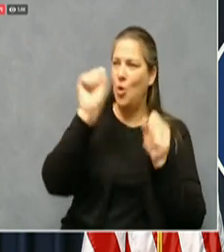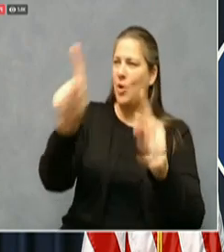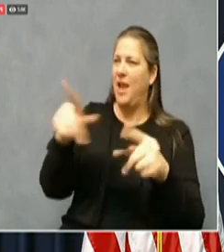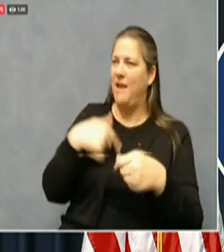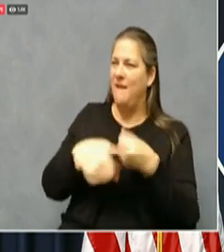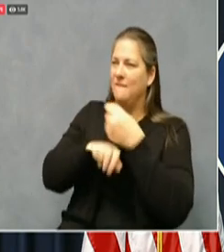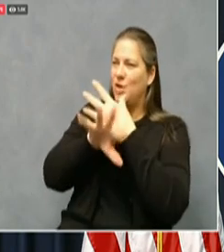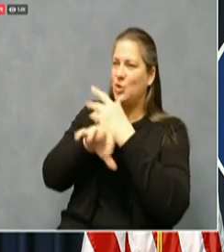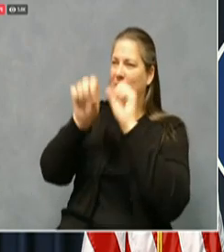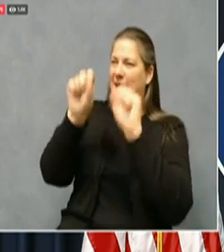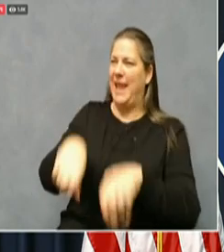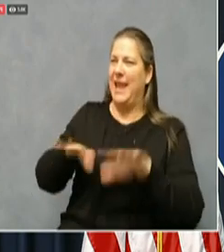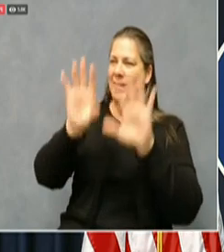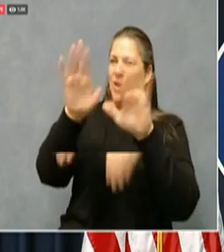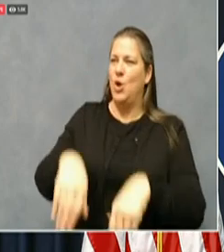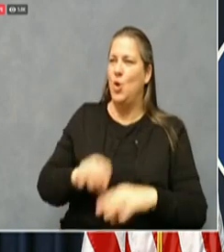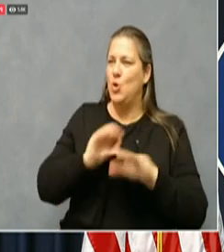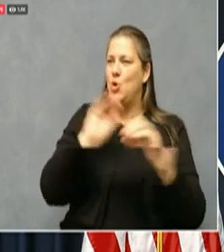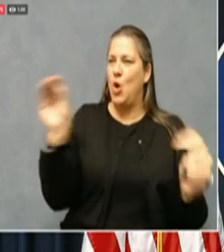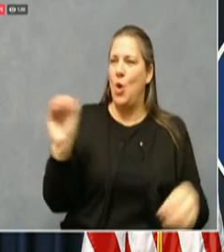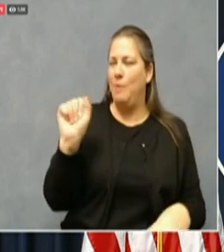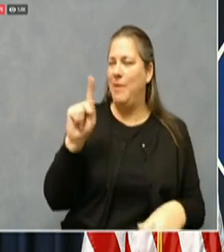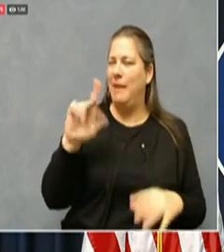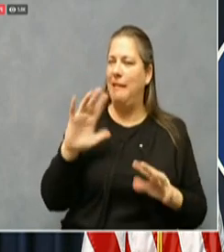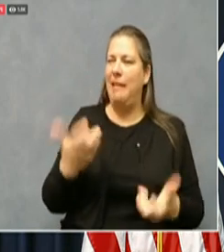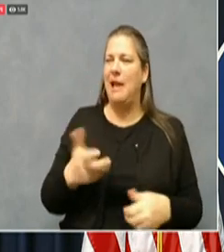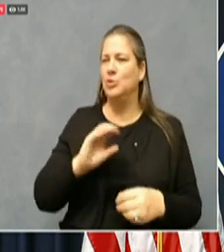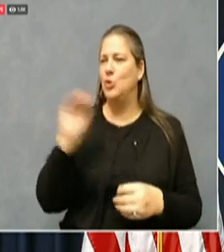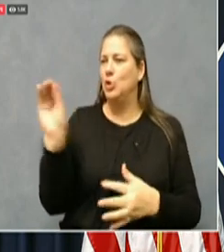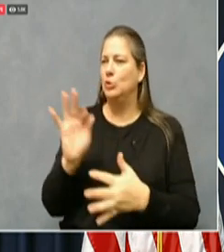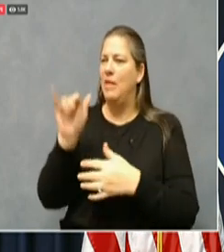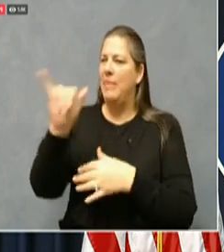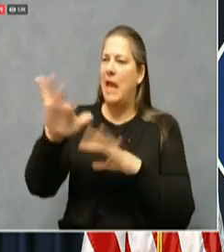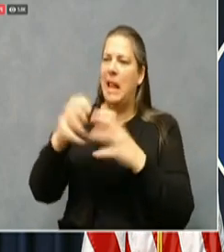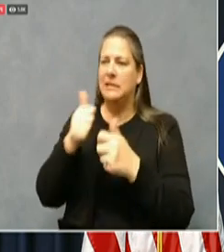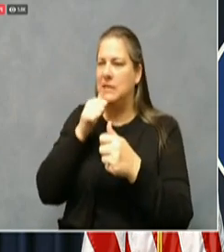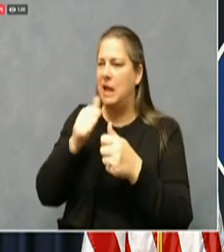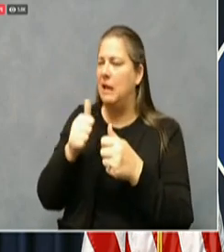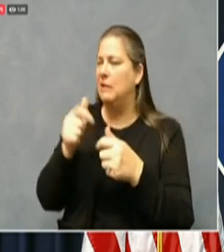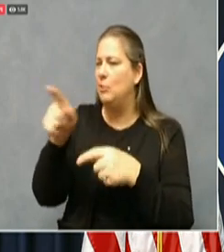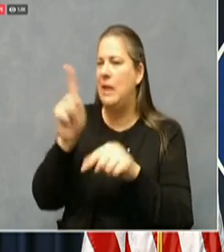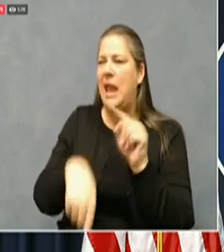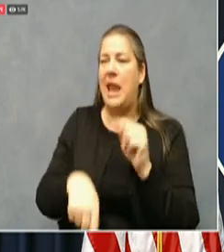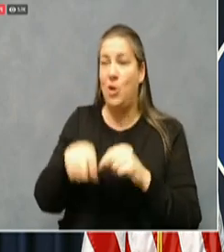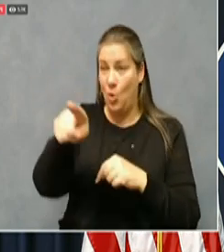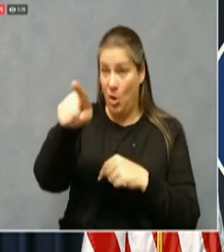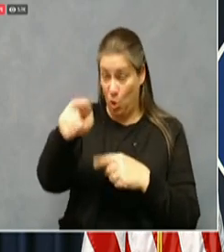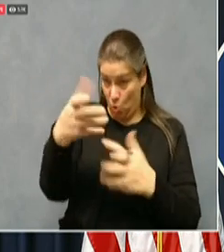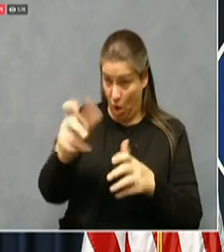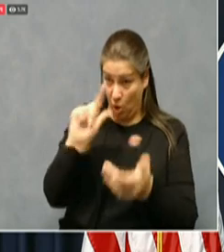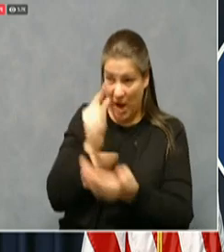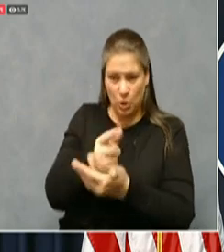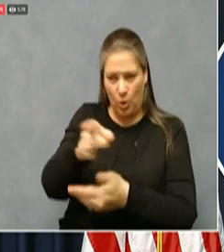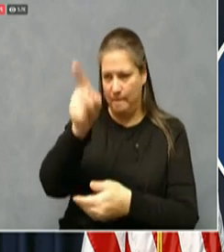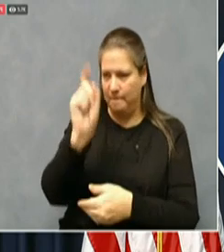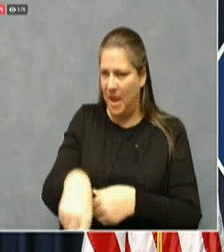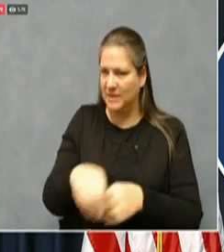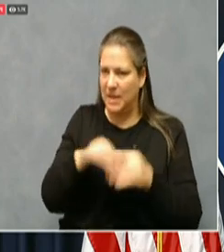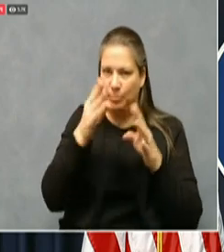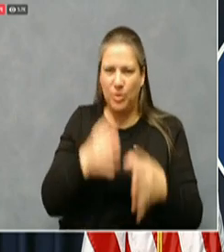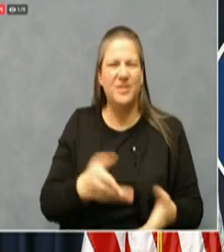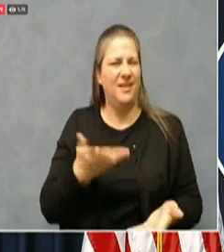no AP classes and there are no these classes that you may need to graduate. It's got to be meaningful and and real.